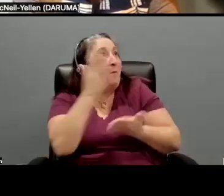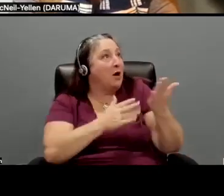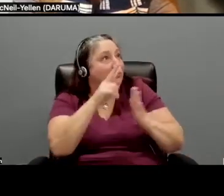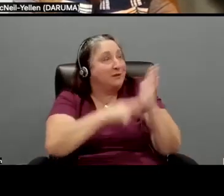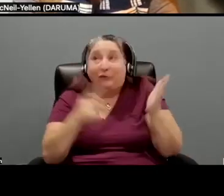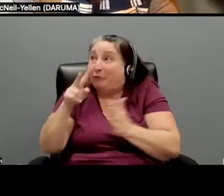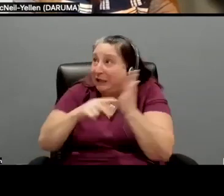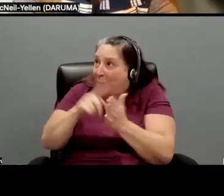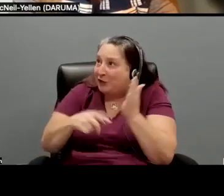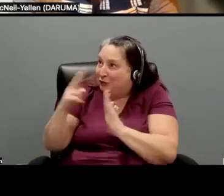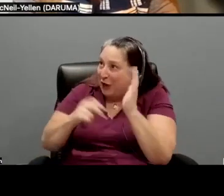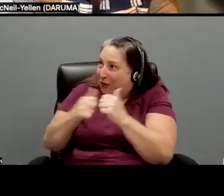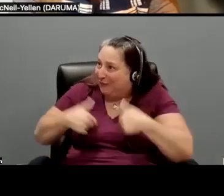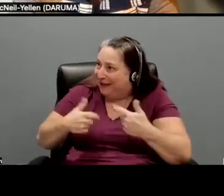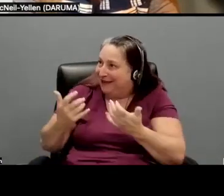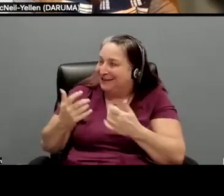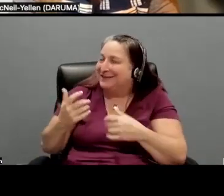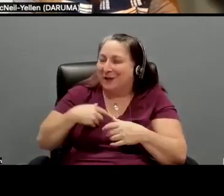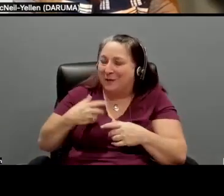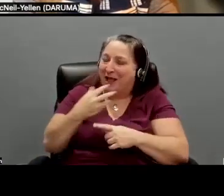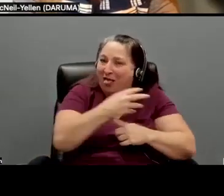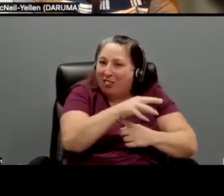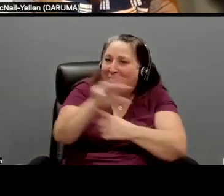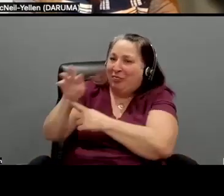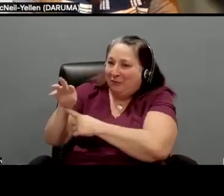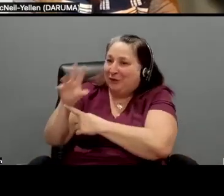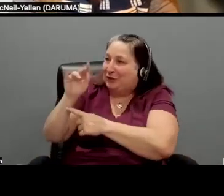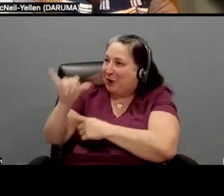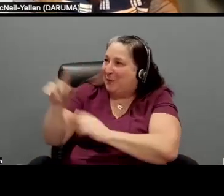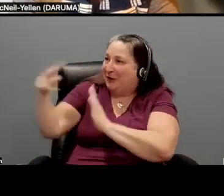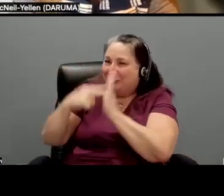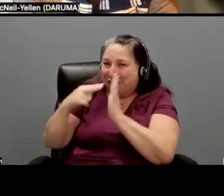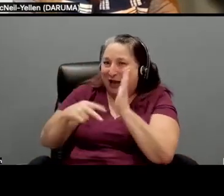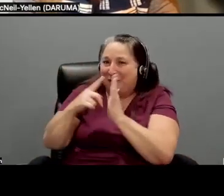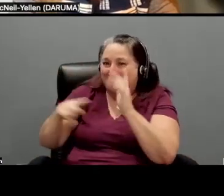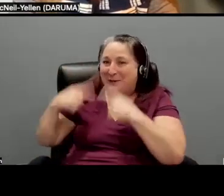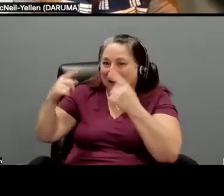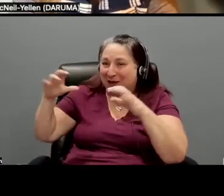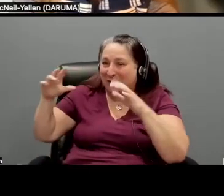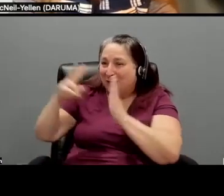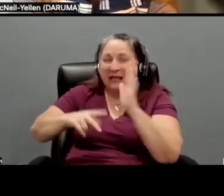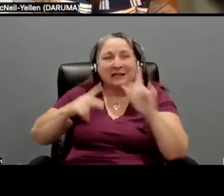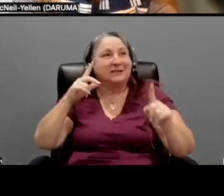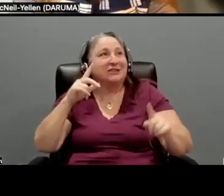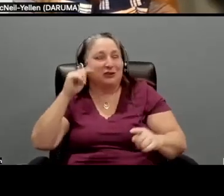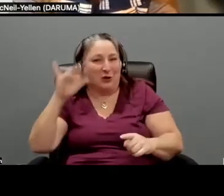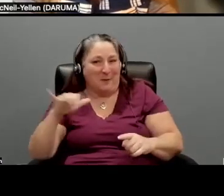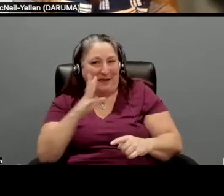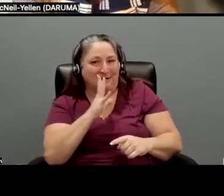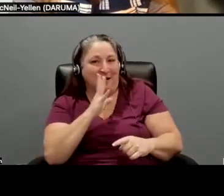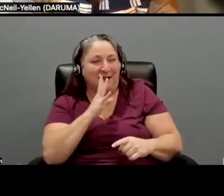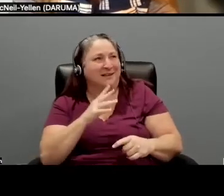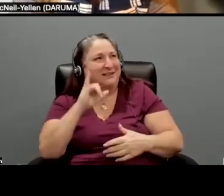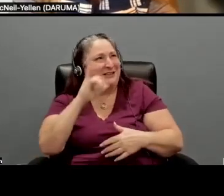what you read. So we basically turned the camera around. Toby read what he had been reading. John, John put the lines on his forehead